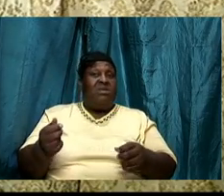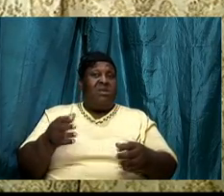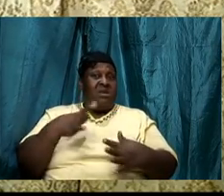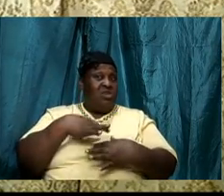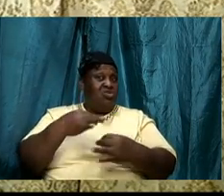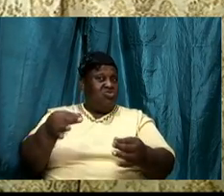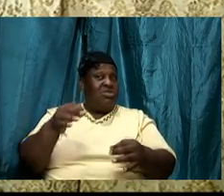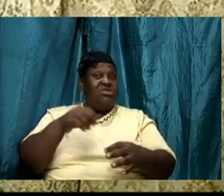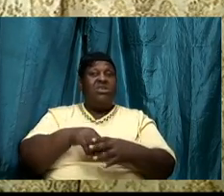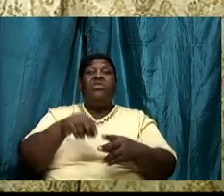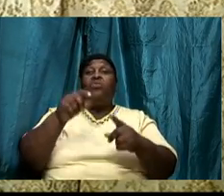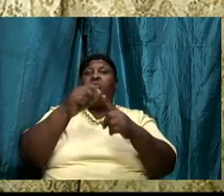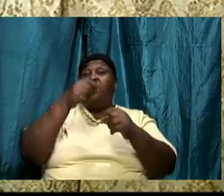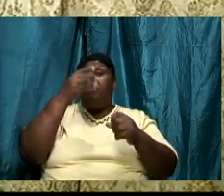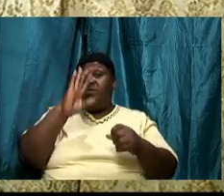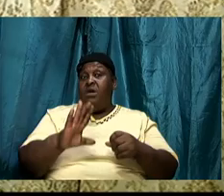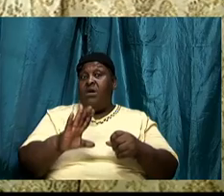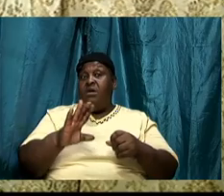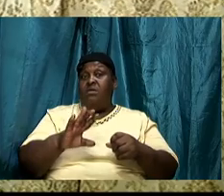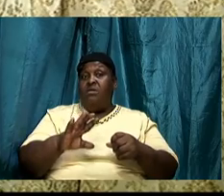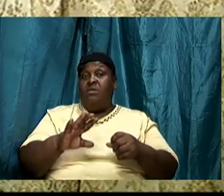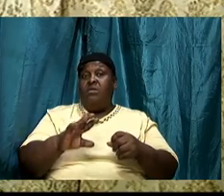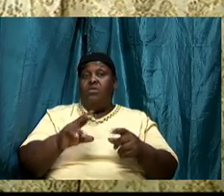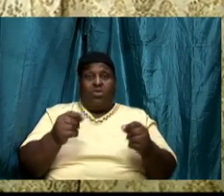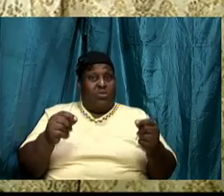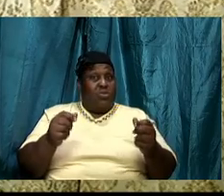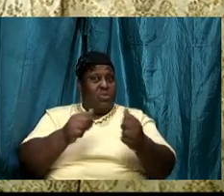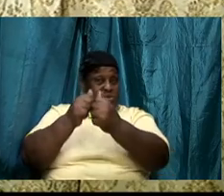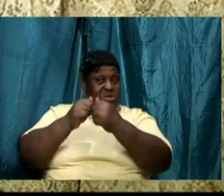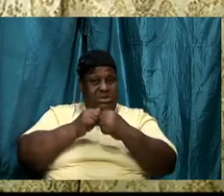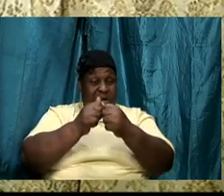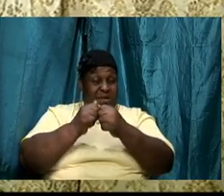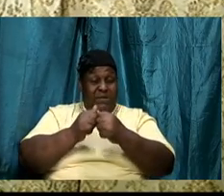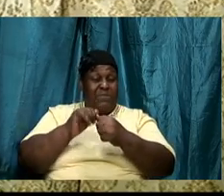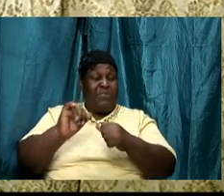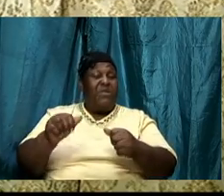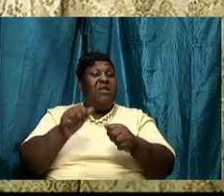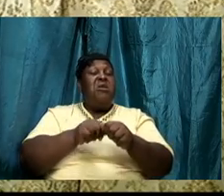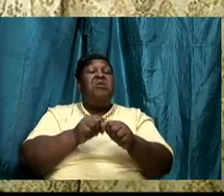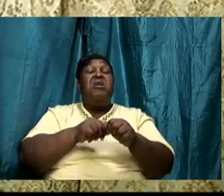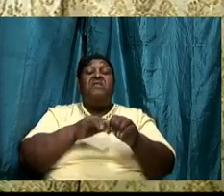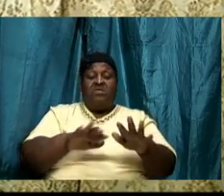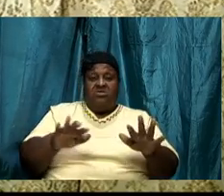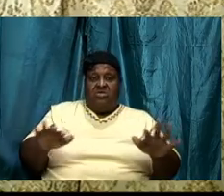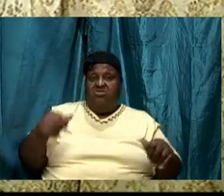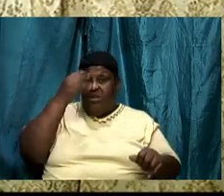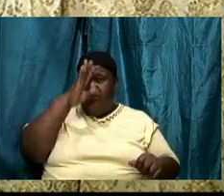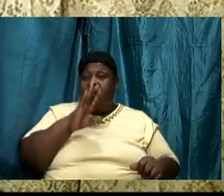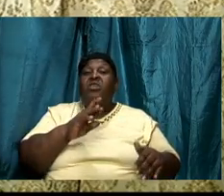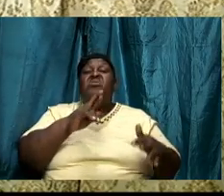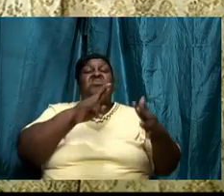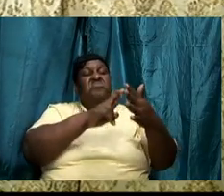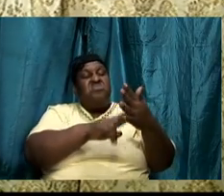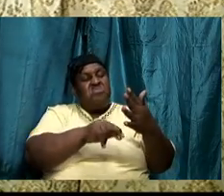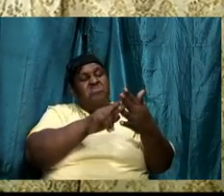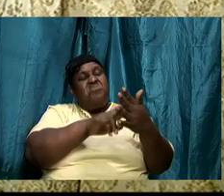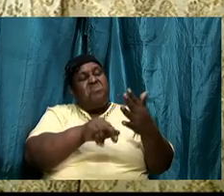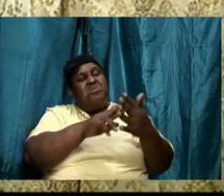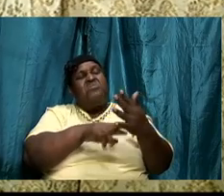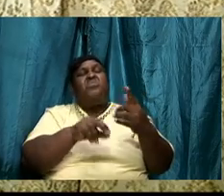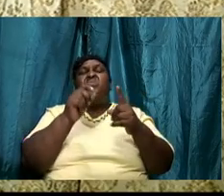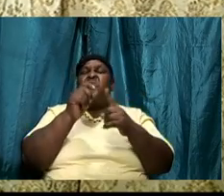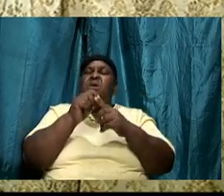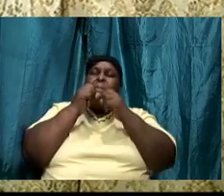every child of God will read the word and will be blessed